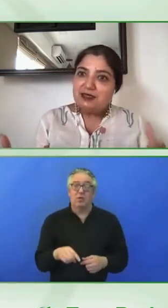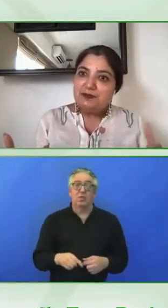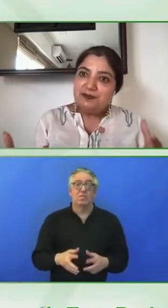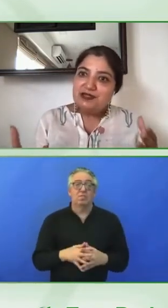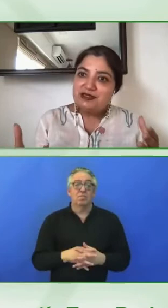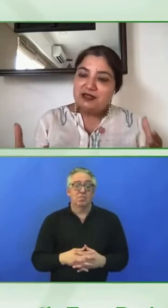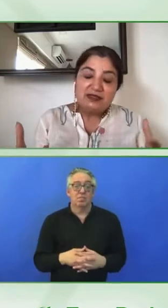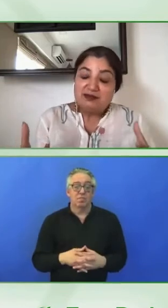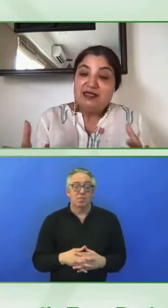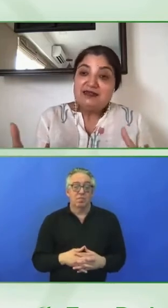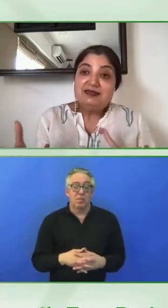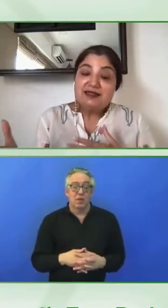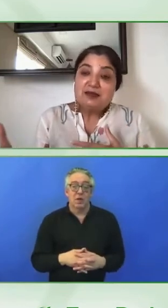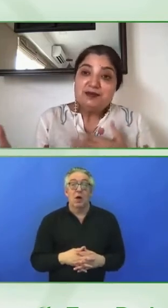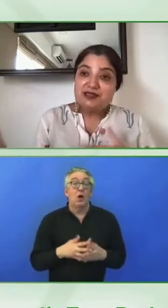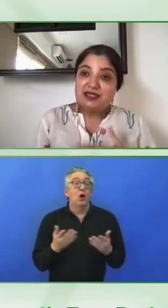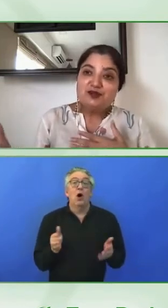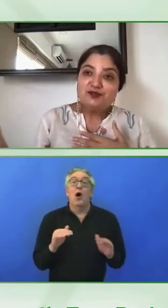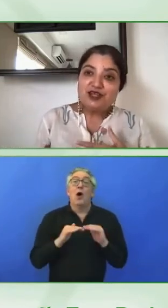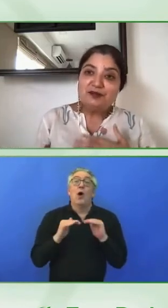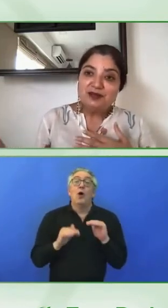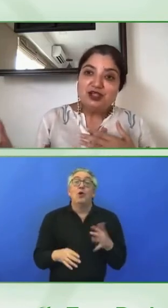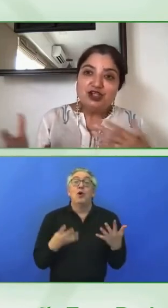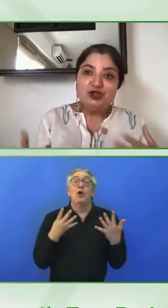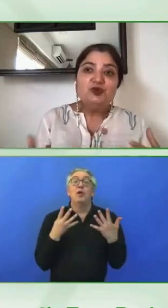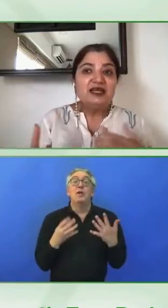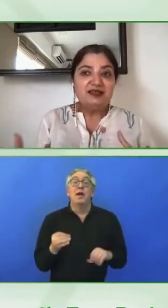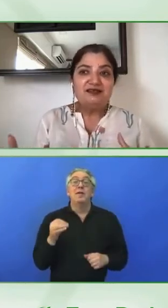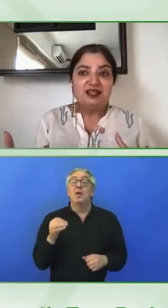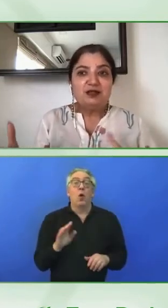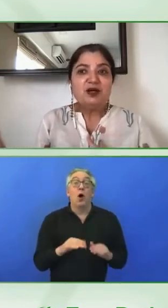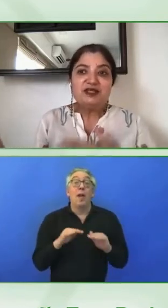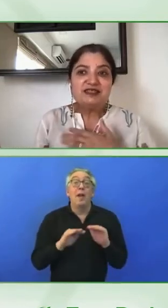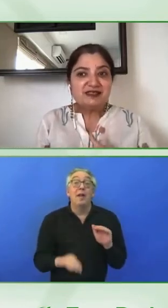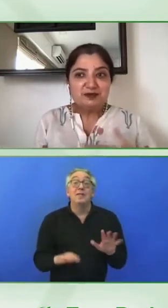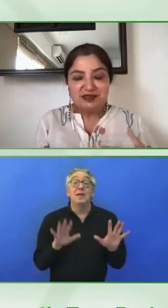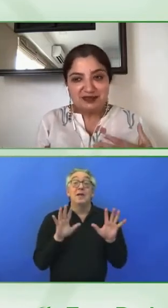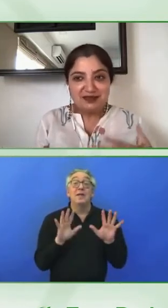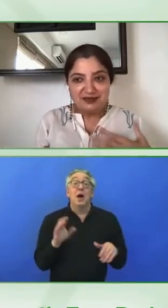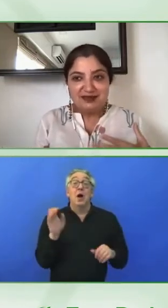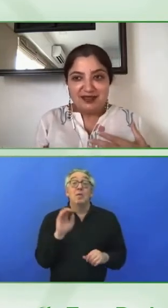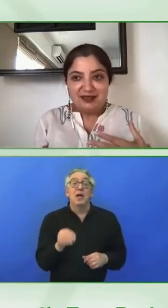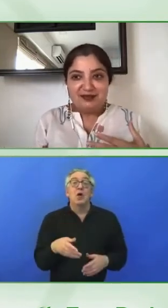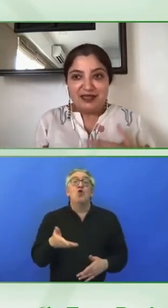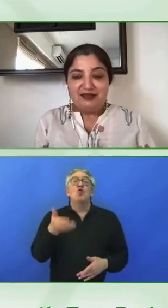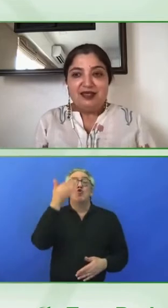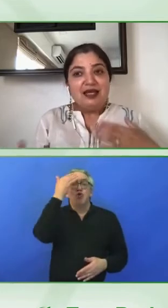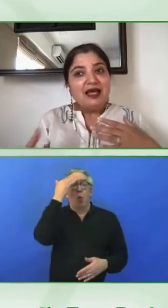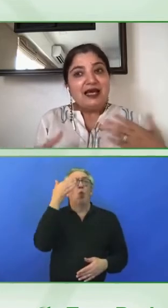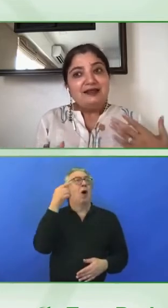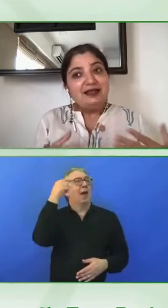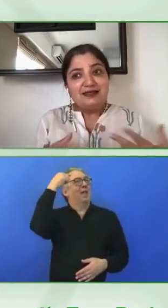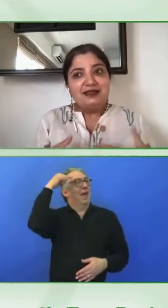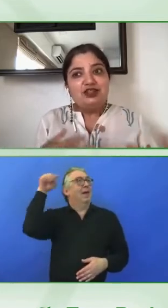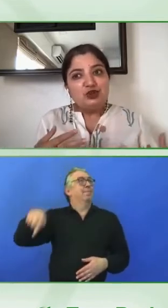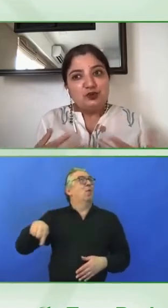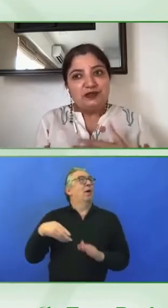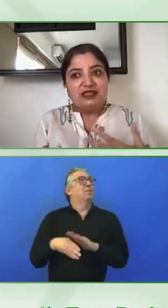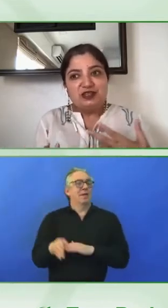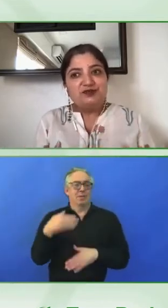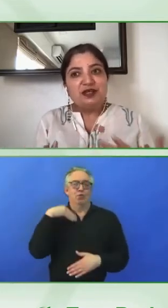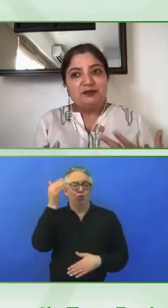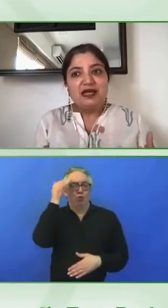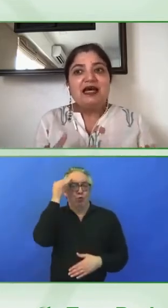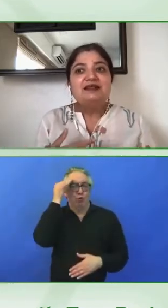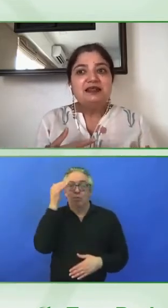than 10% of them knew anything about accessibility, right? And less than